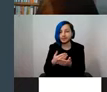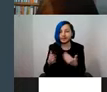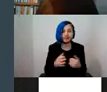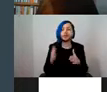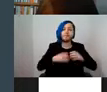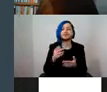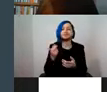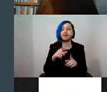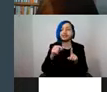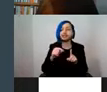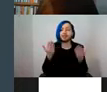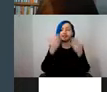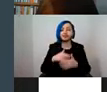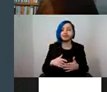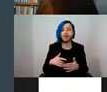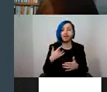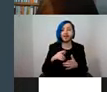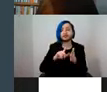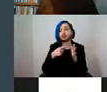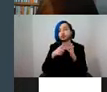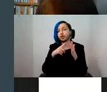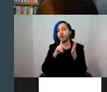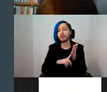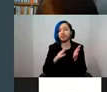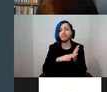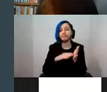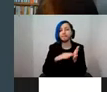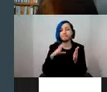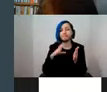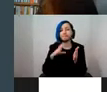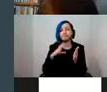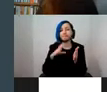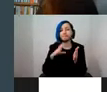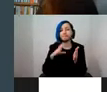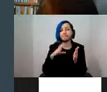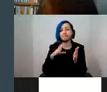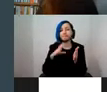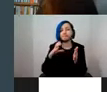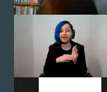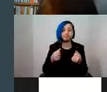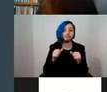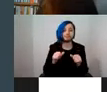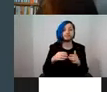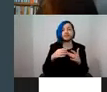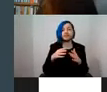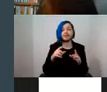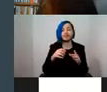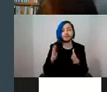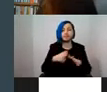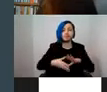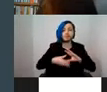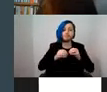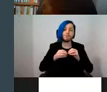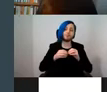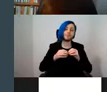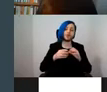talk from us today. The Born Digital and Hybrid Objects from Gabby Aragonian will be talking specifically around